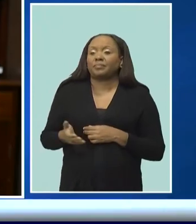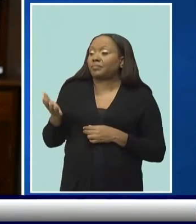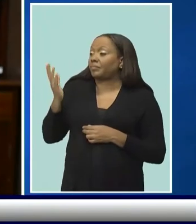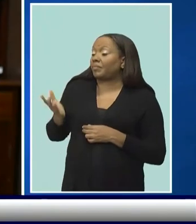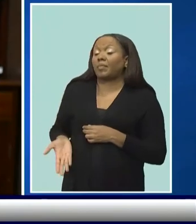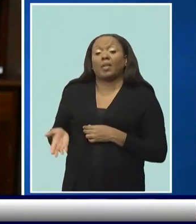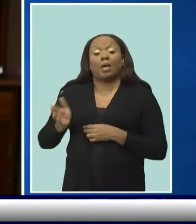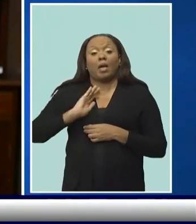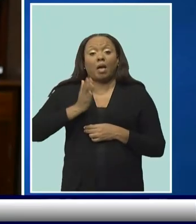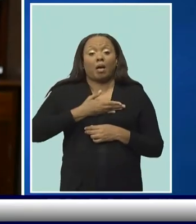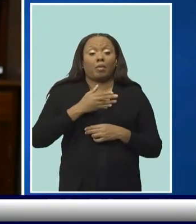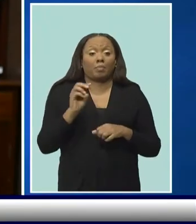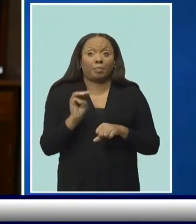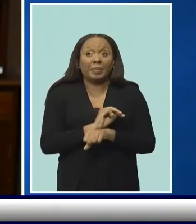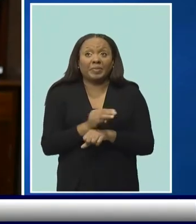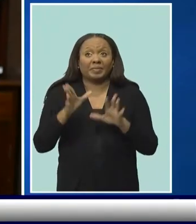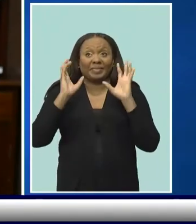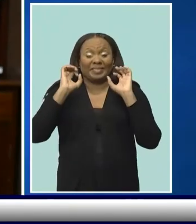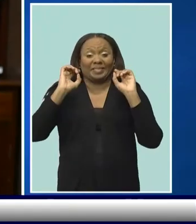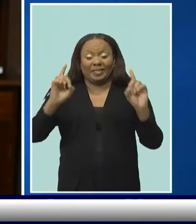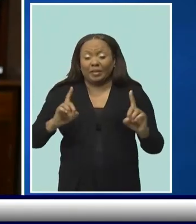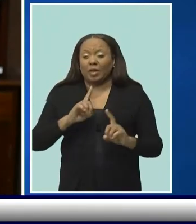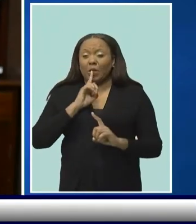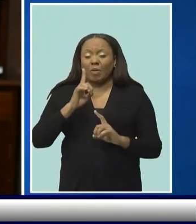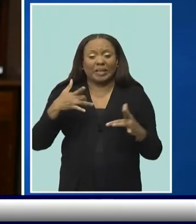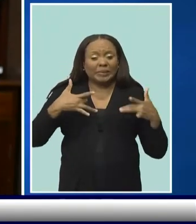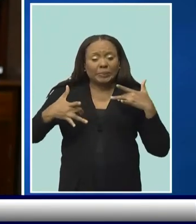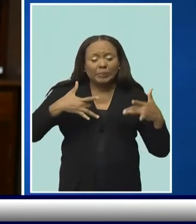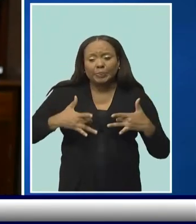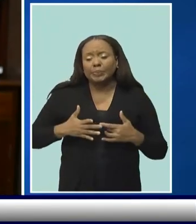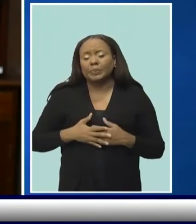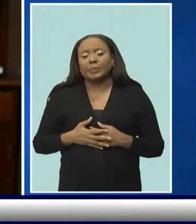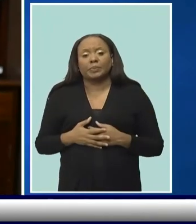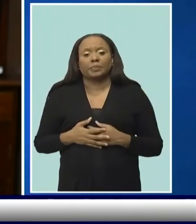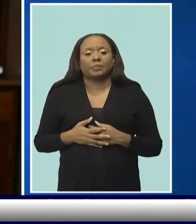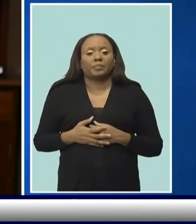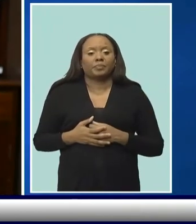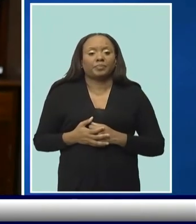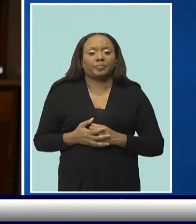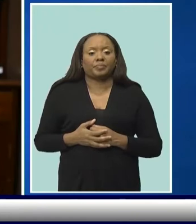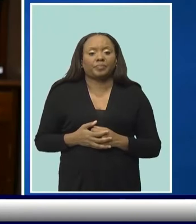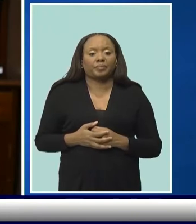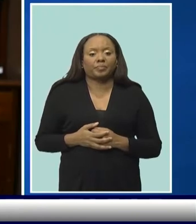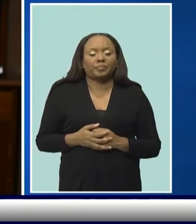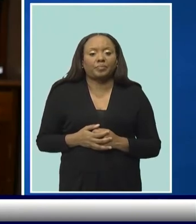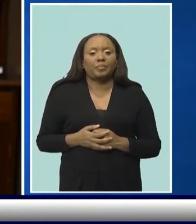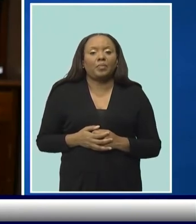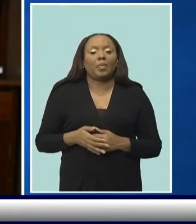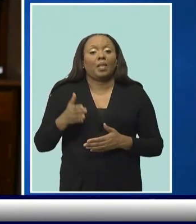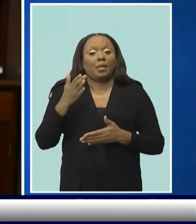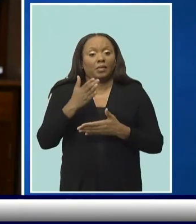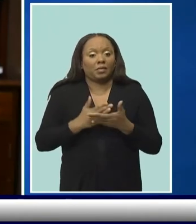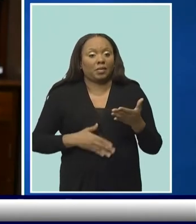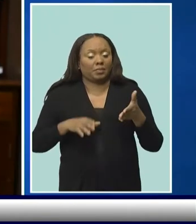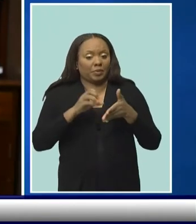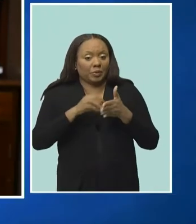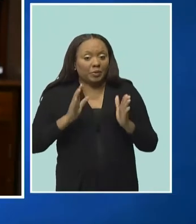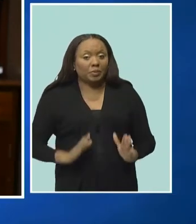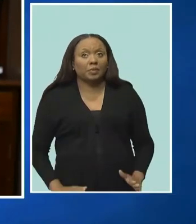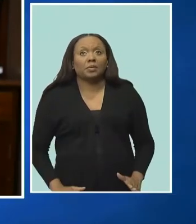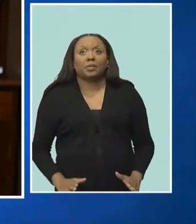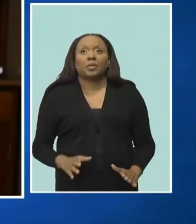Education has an increasing concern that some students have not yet